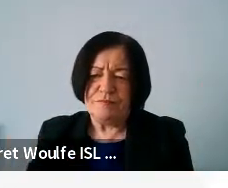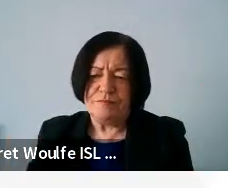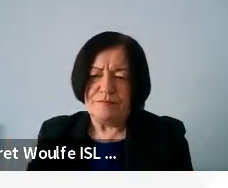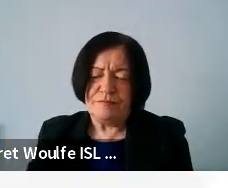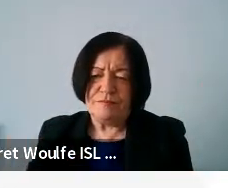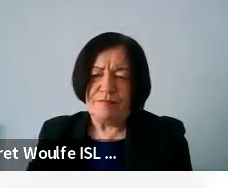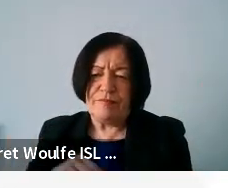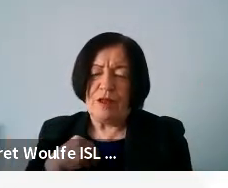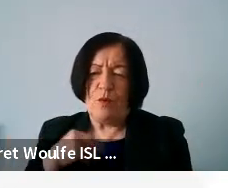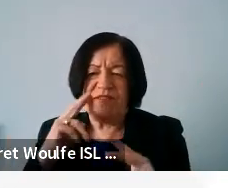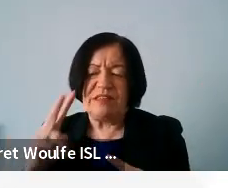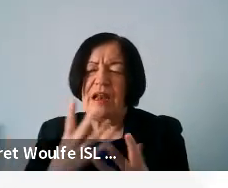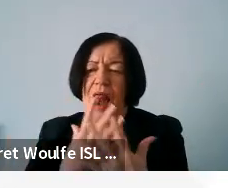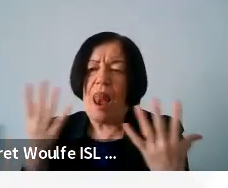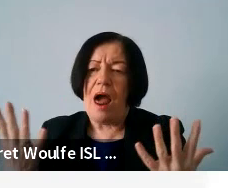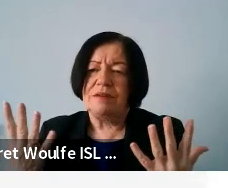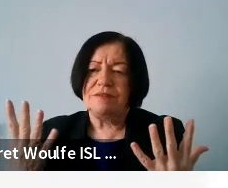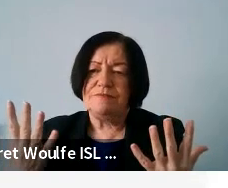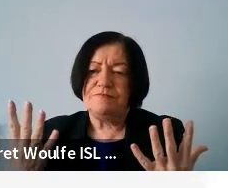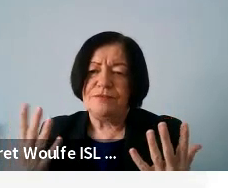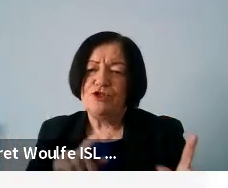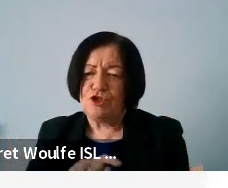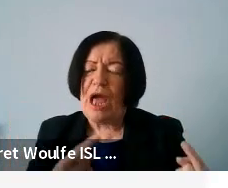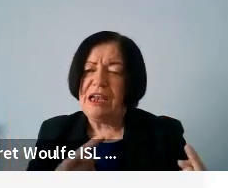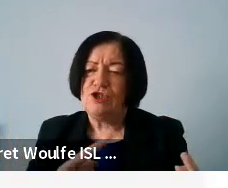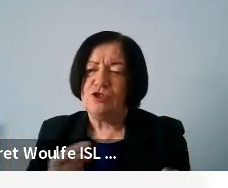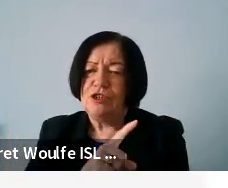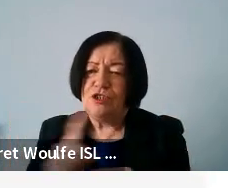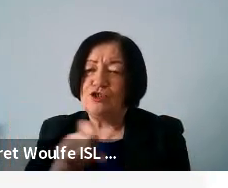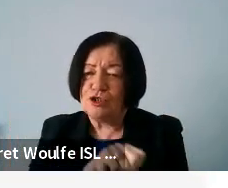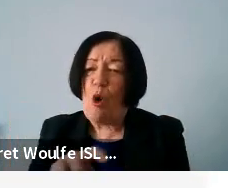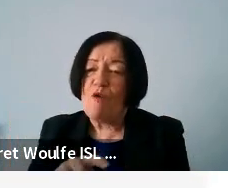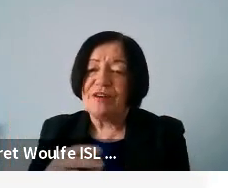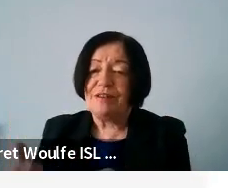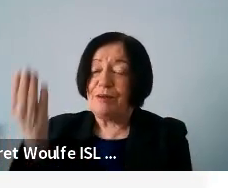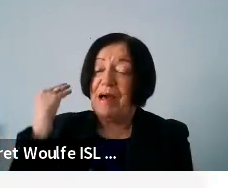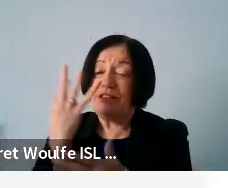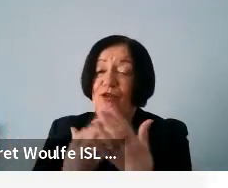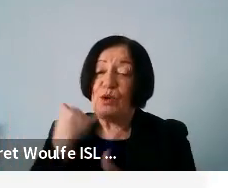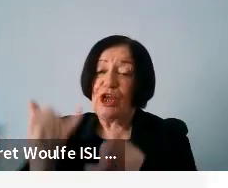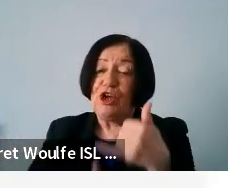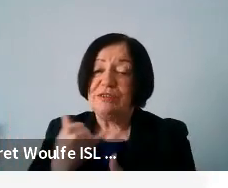Yeah. And we've seen a lot of challenges also during COVID in the past few years.